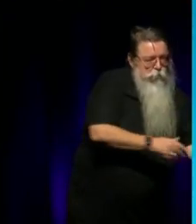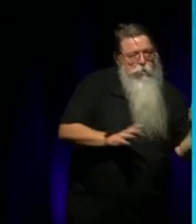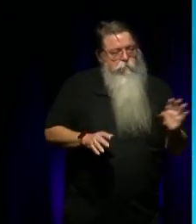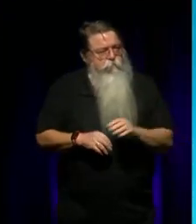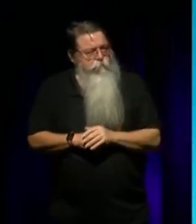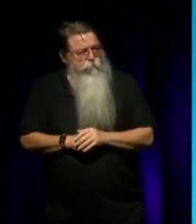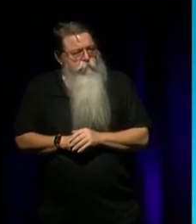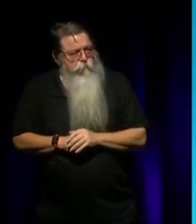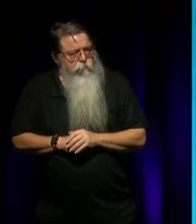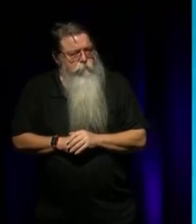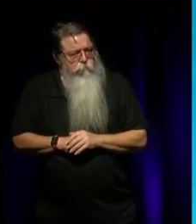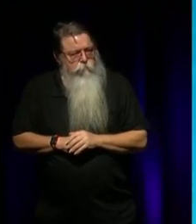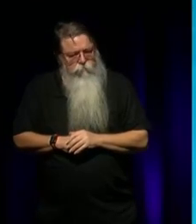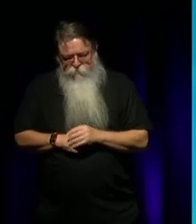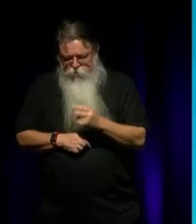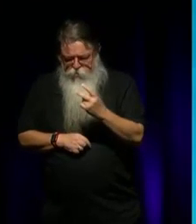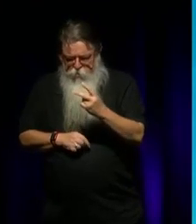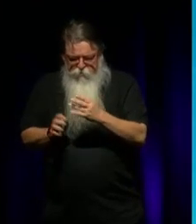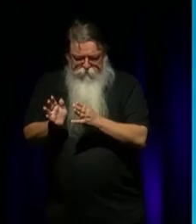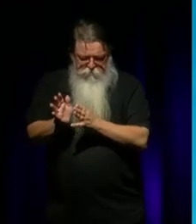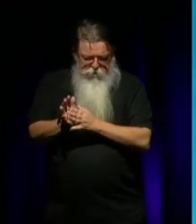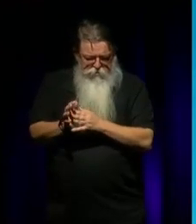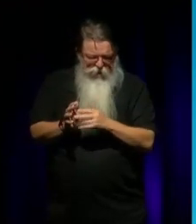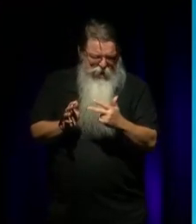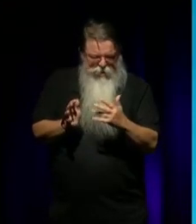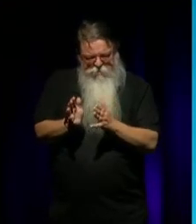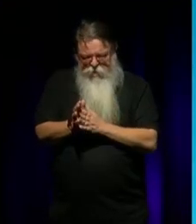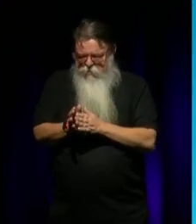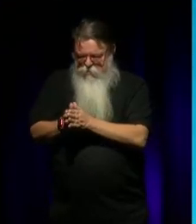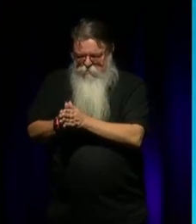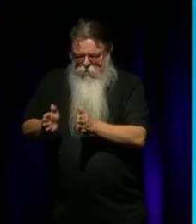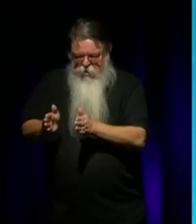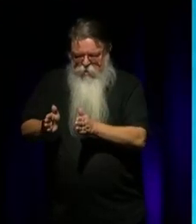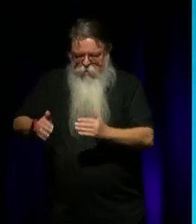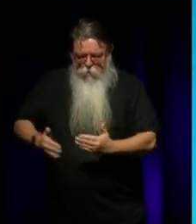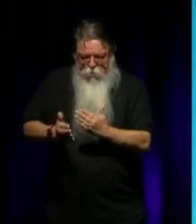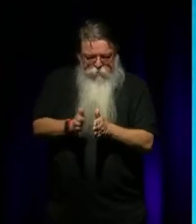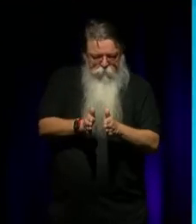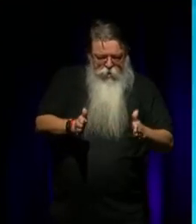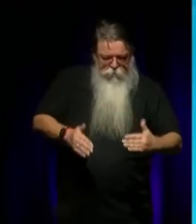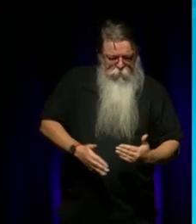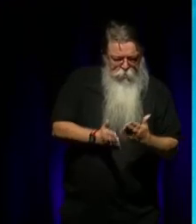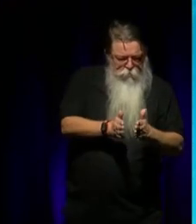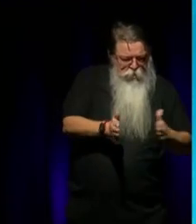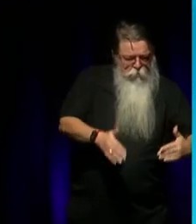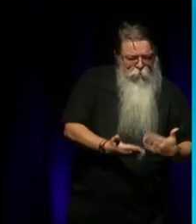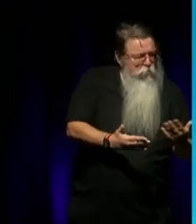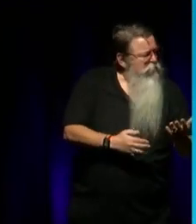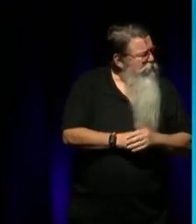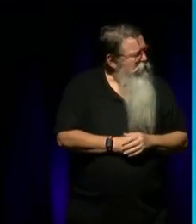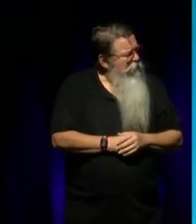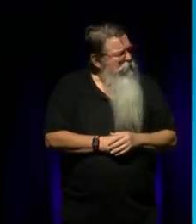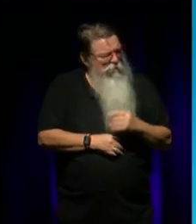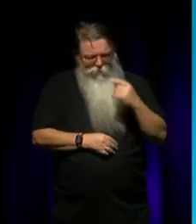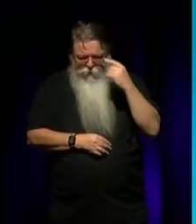of, you know, from 12 months to 18 months, to two years, to four years. So, there's a variation between the gaps of the 12. You know, we probably would have had about